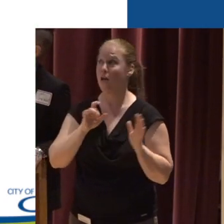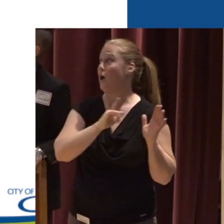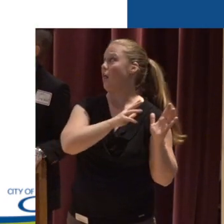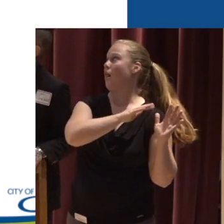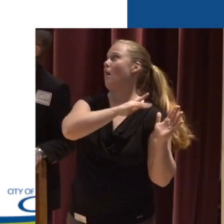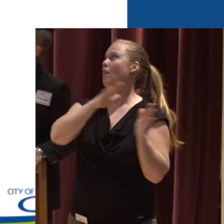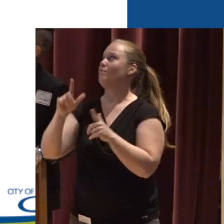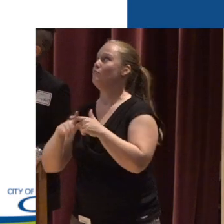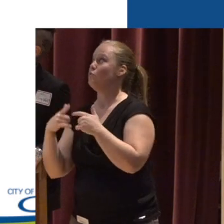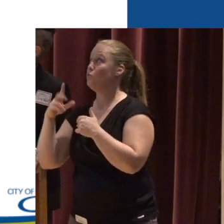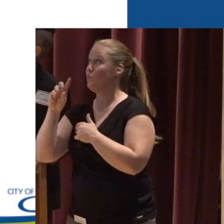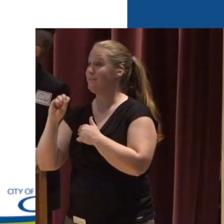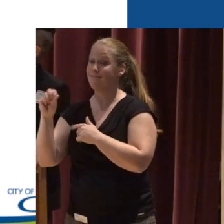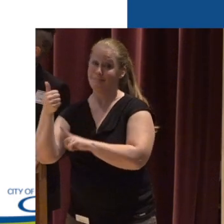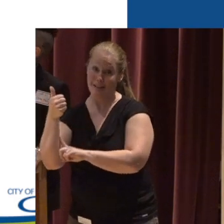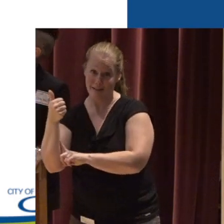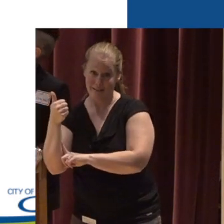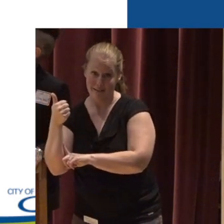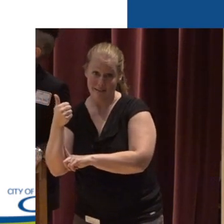2010